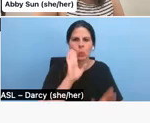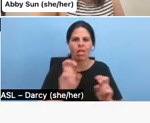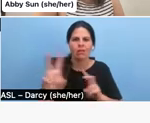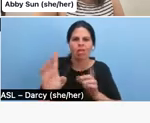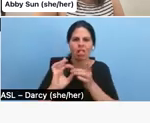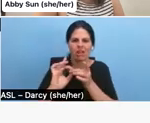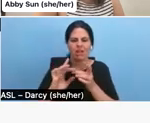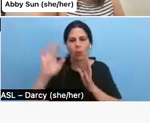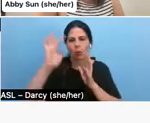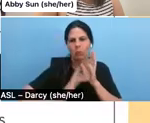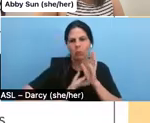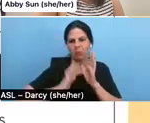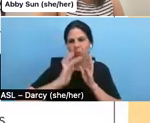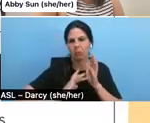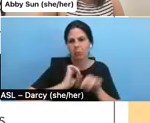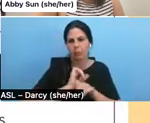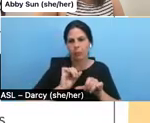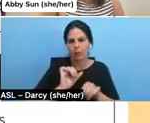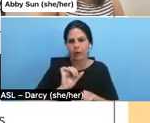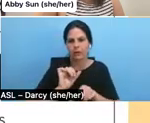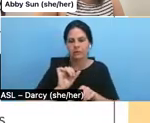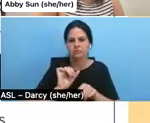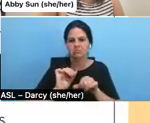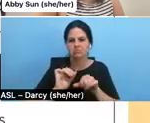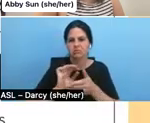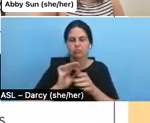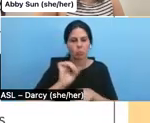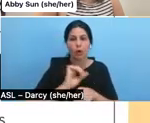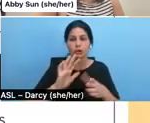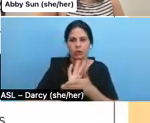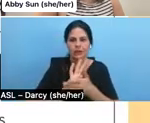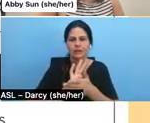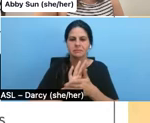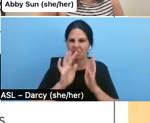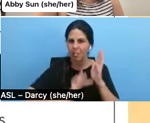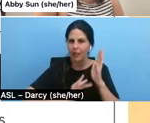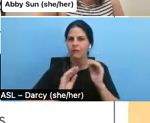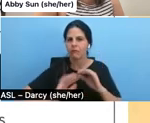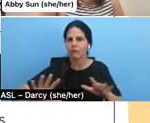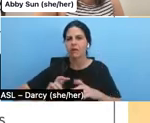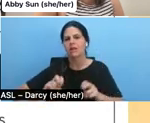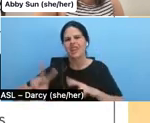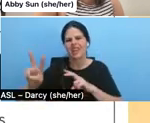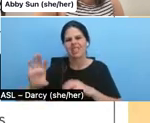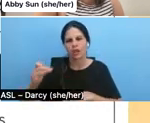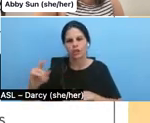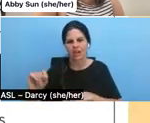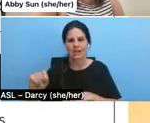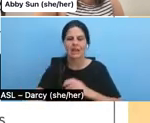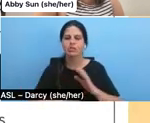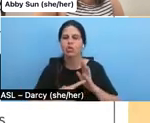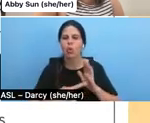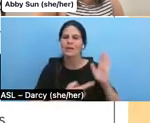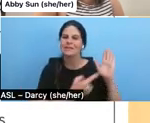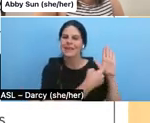into chat. And, um, here is a sample filled out worksheet, which I'm just going to spend,